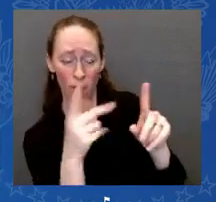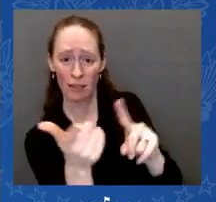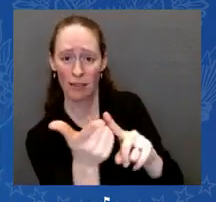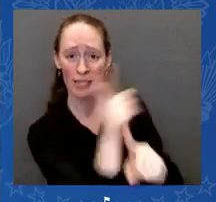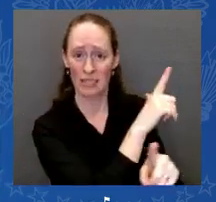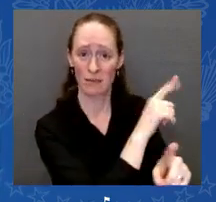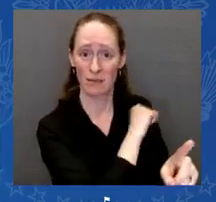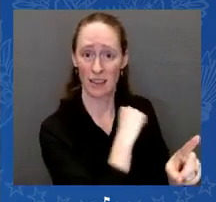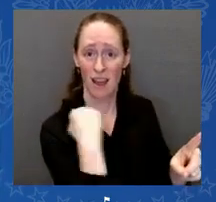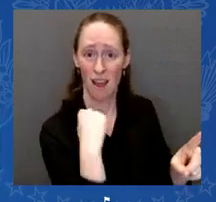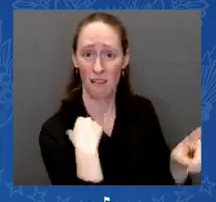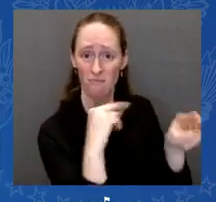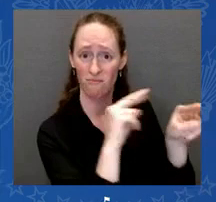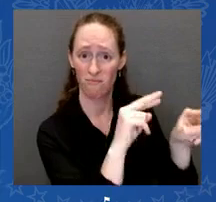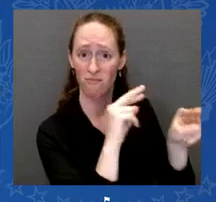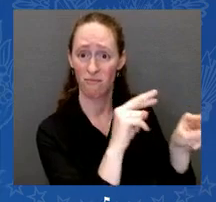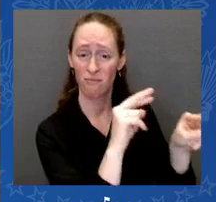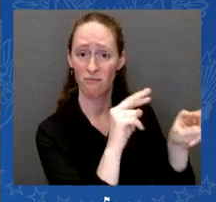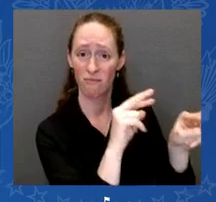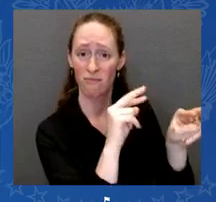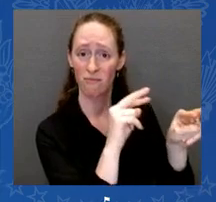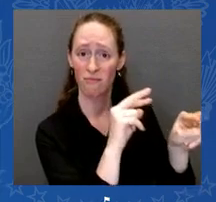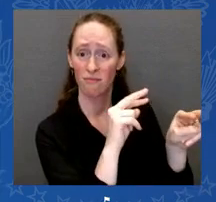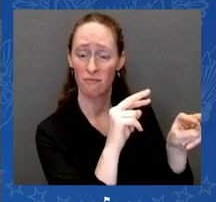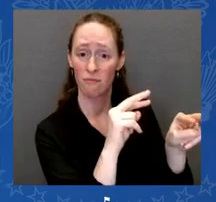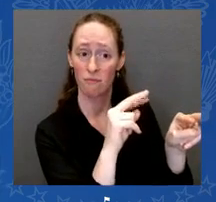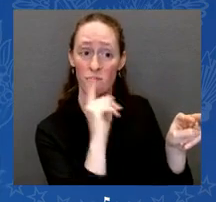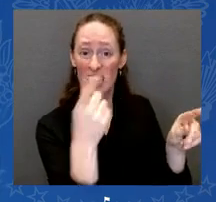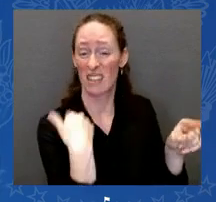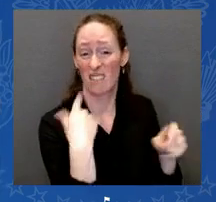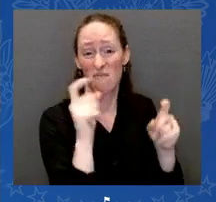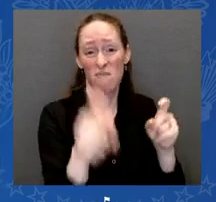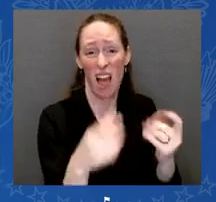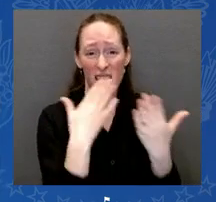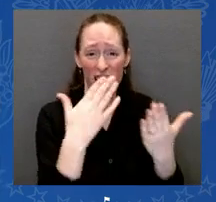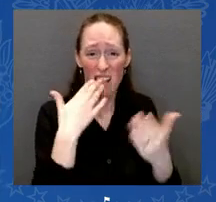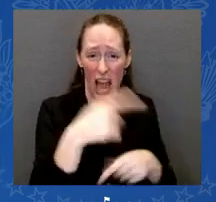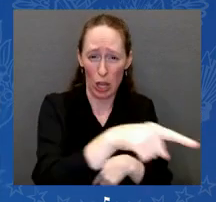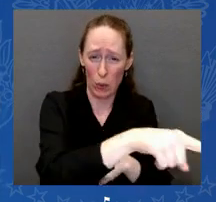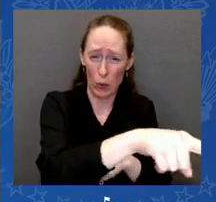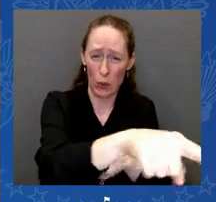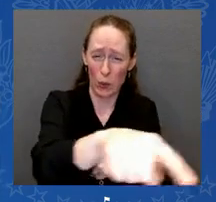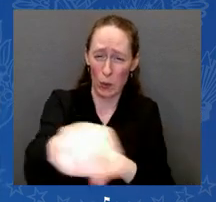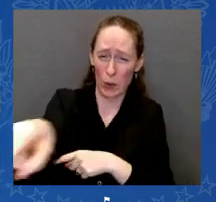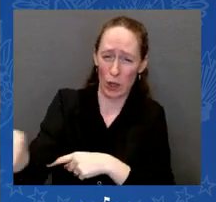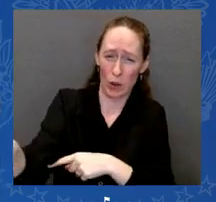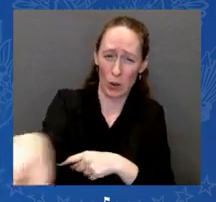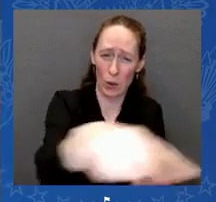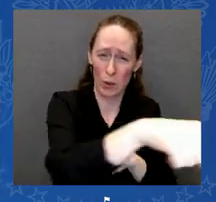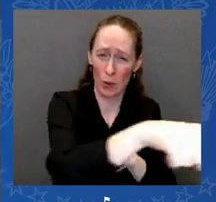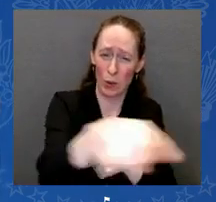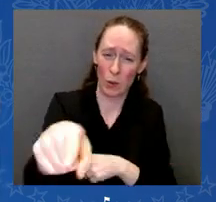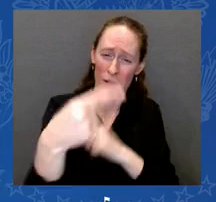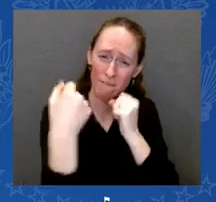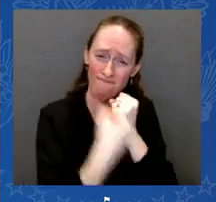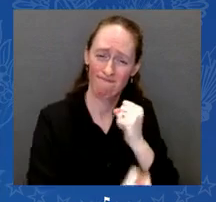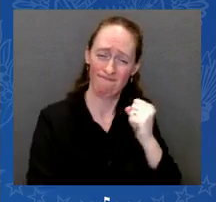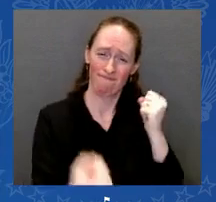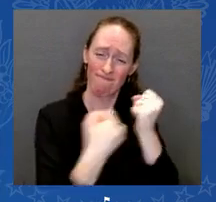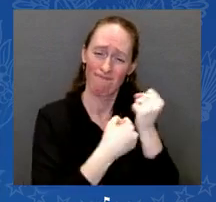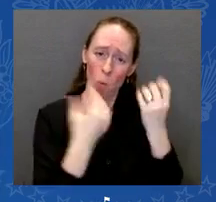And we already have public opinion on our side. It will become untenable for any elected